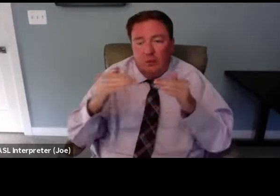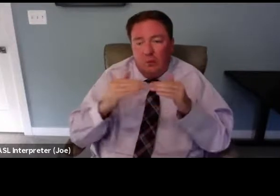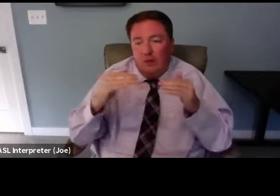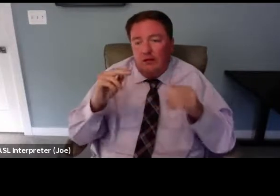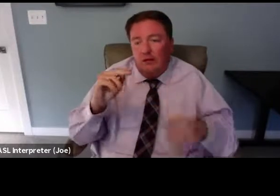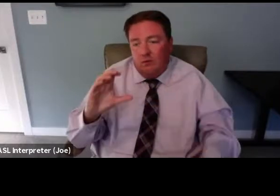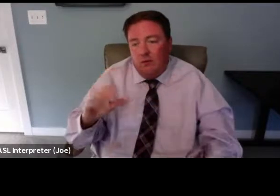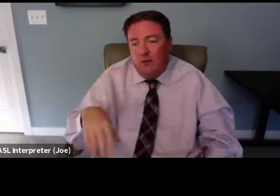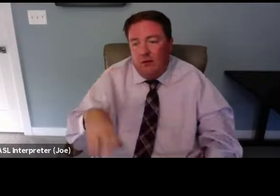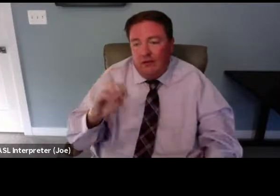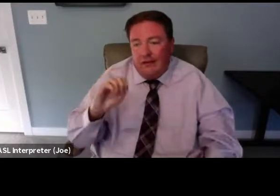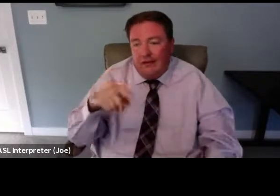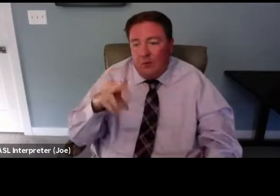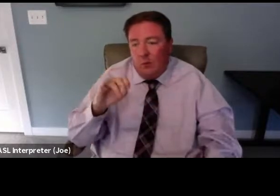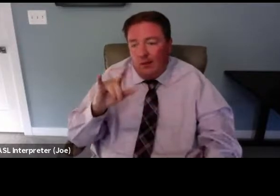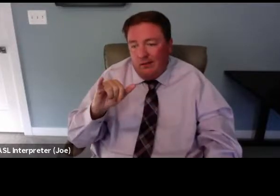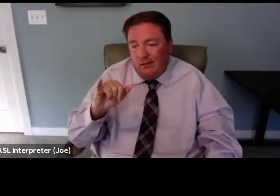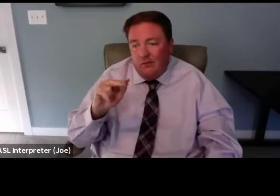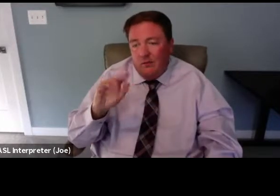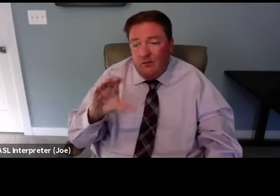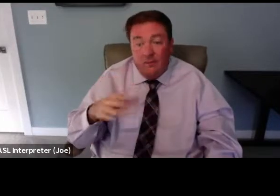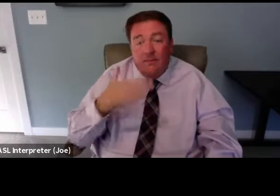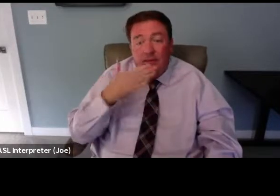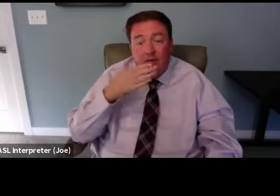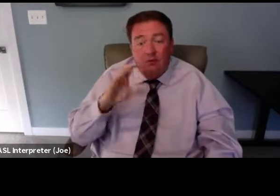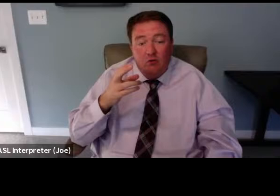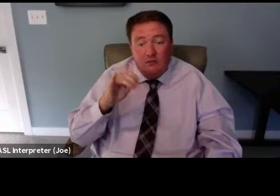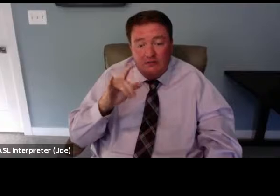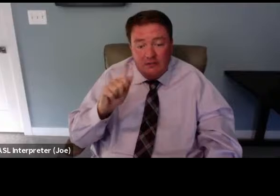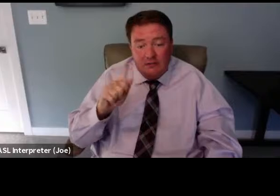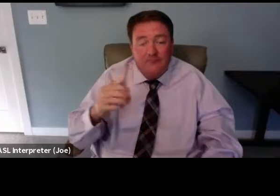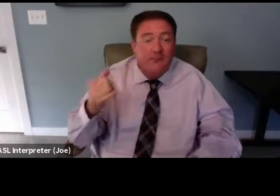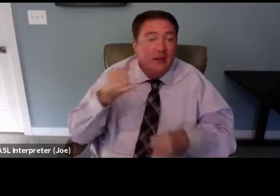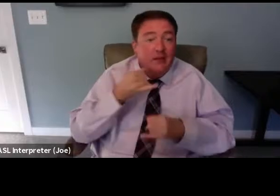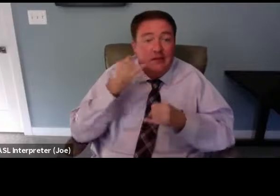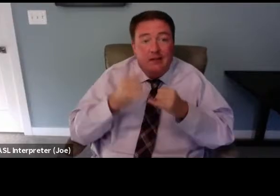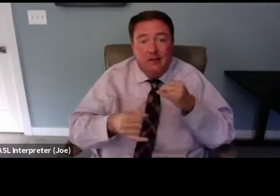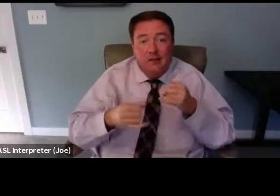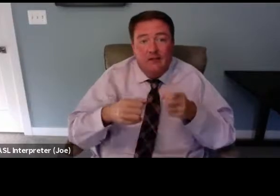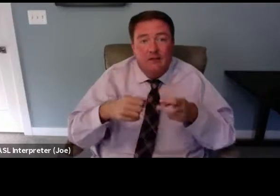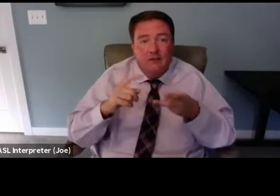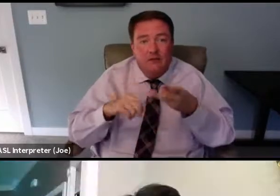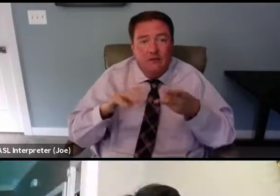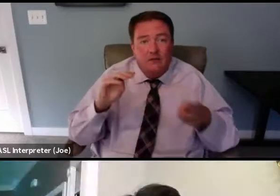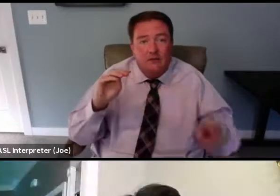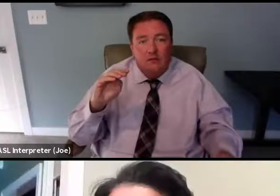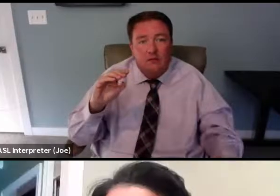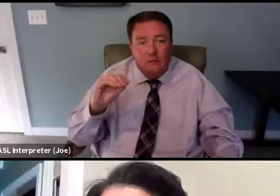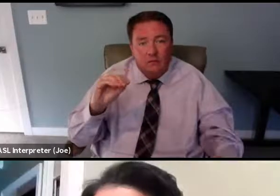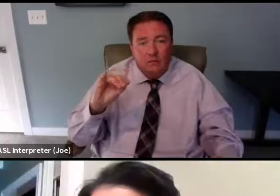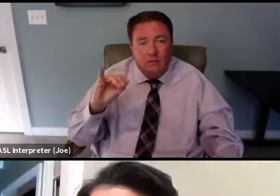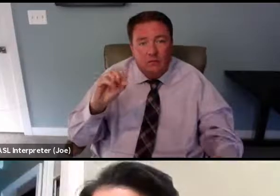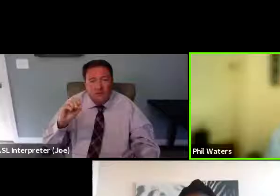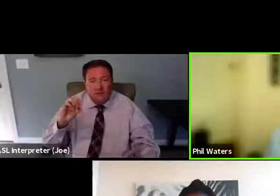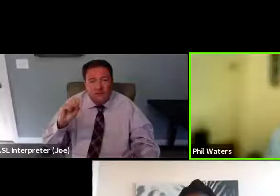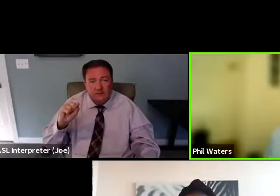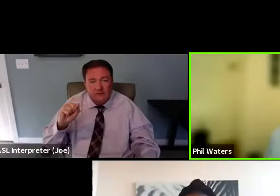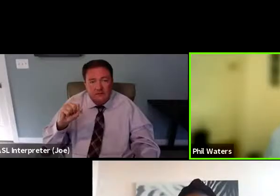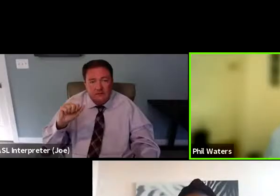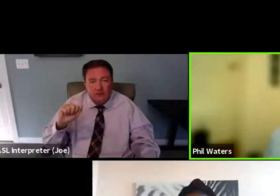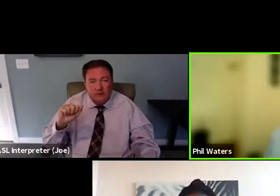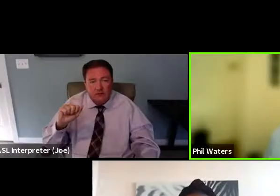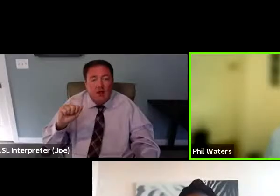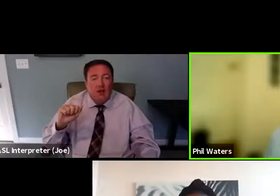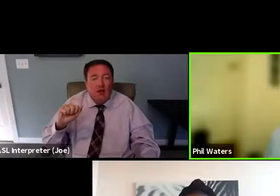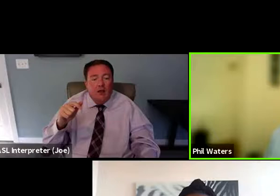Thank you for joining us, Christina. And last but not least, I'd like to introduce Moises Augusto Rosario. Moises is a